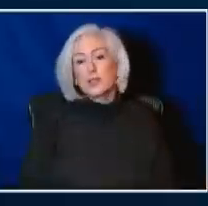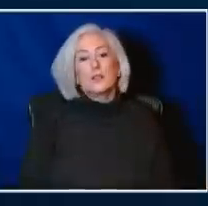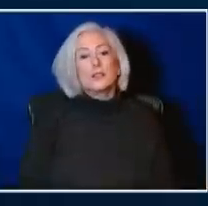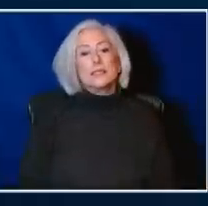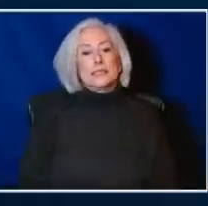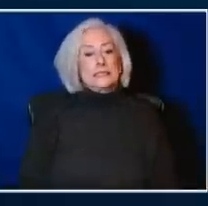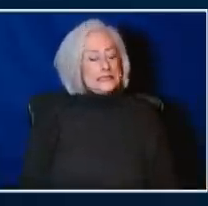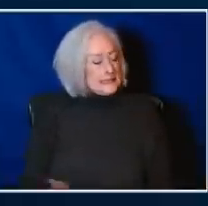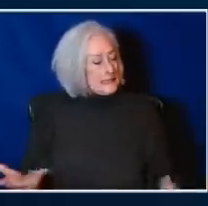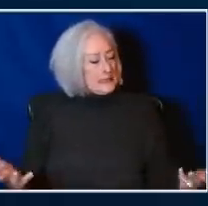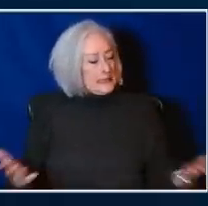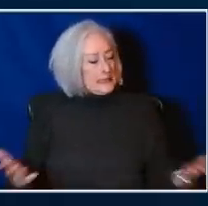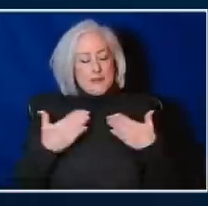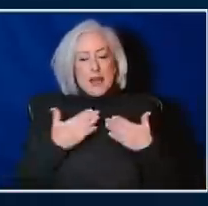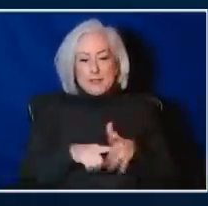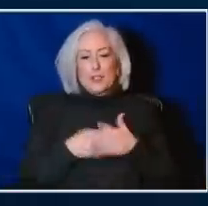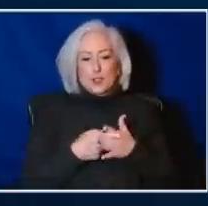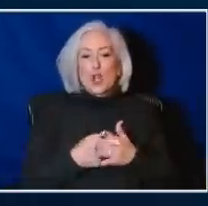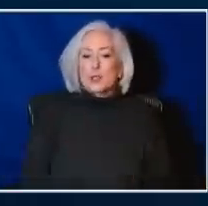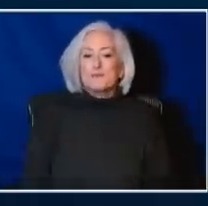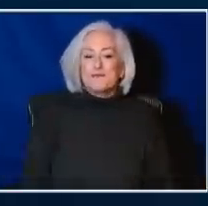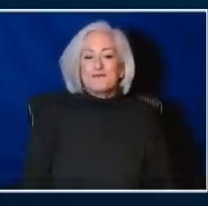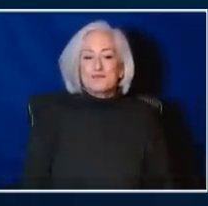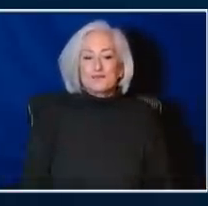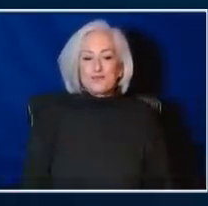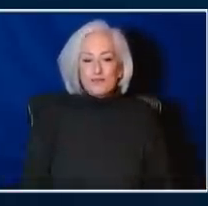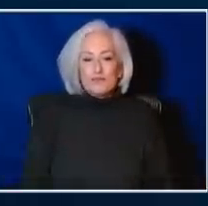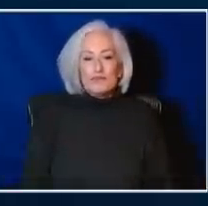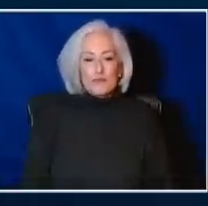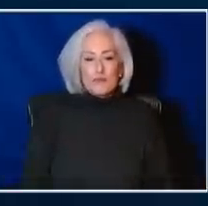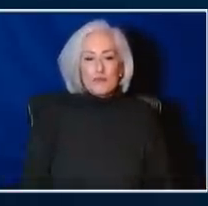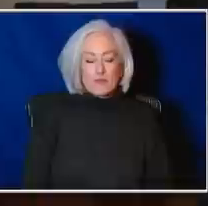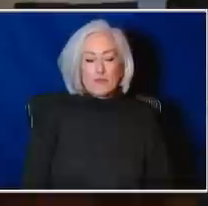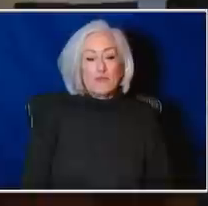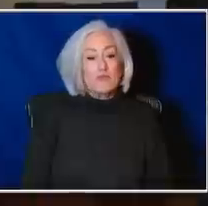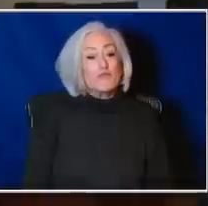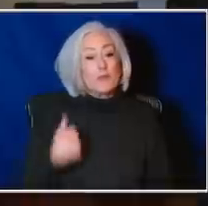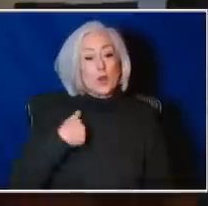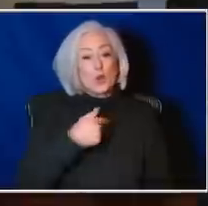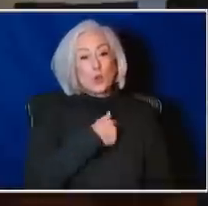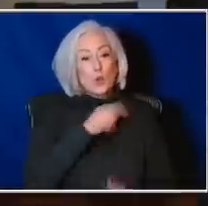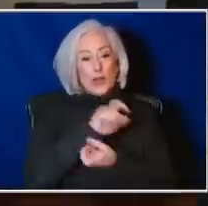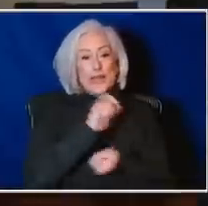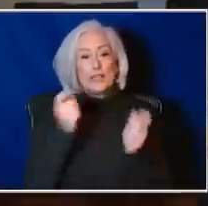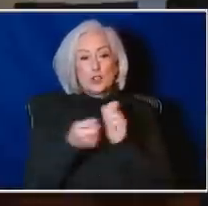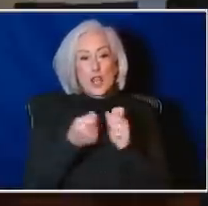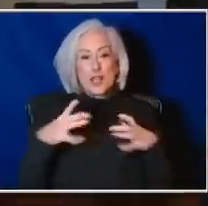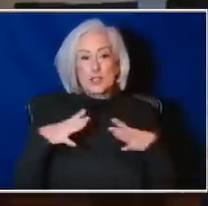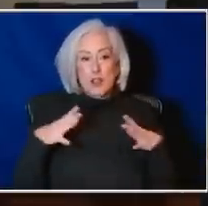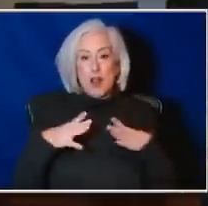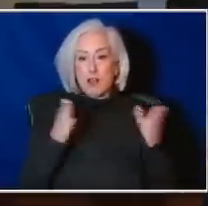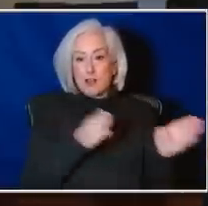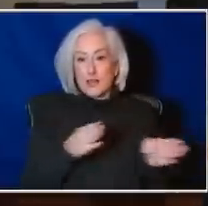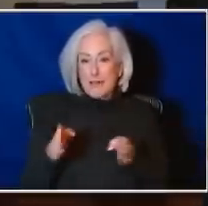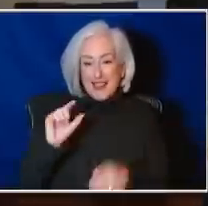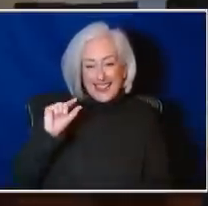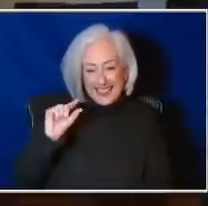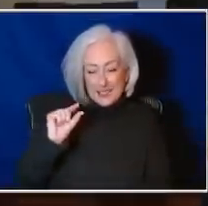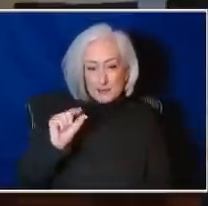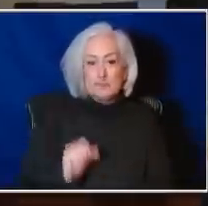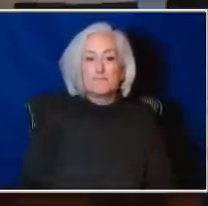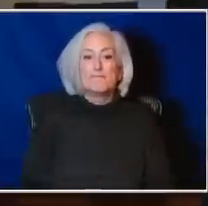I'm happy to start. We made a couple of changes to our holiday plans. One is that my